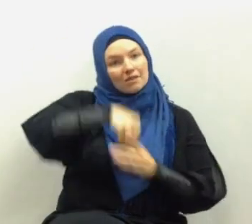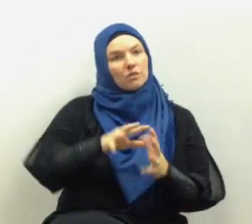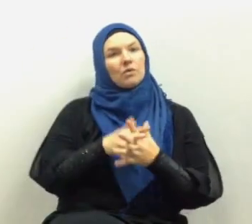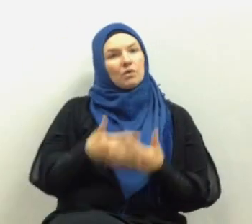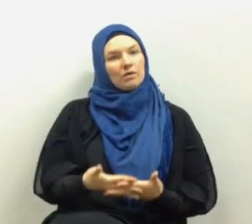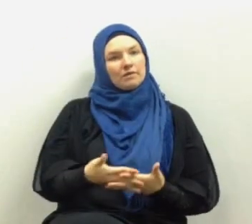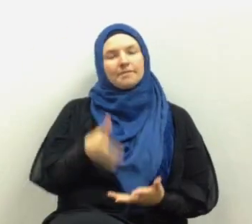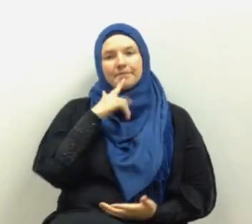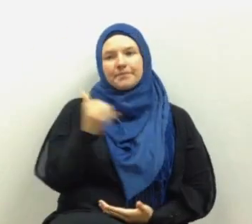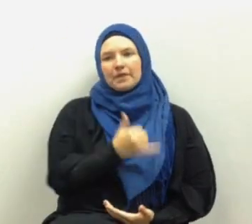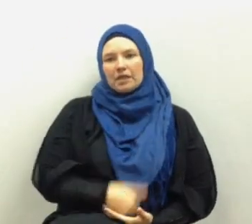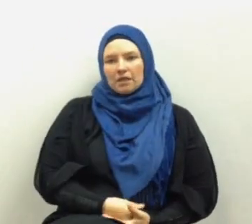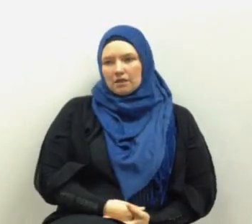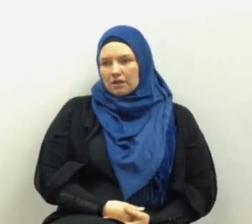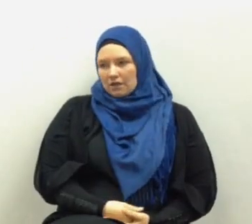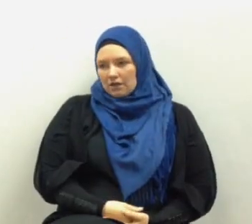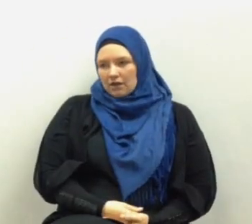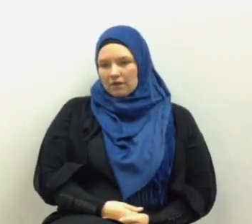us in the Quran are